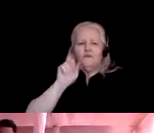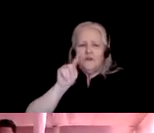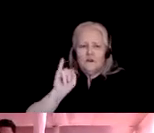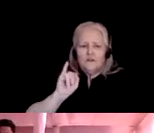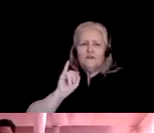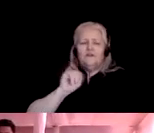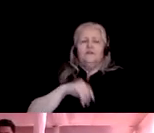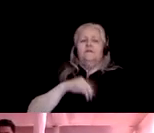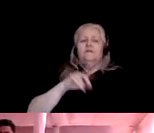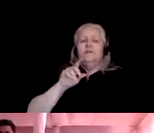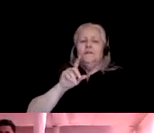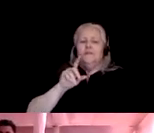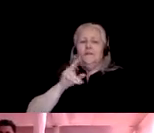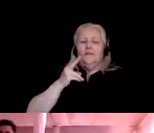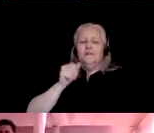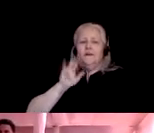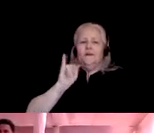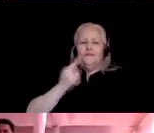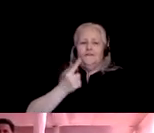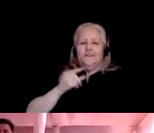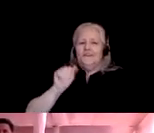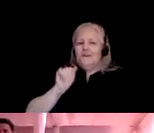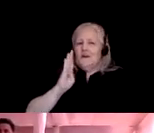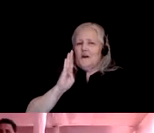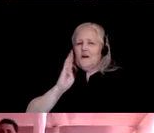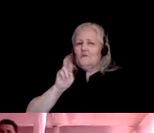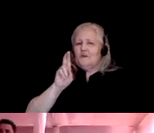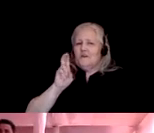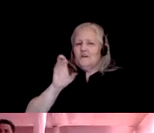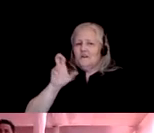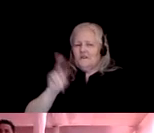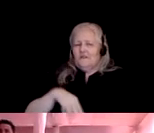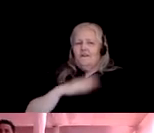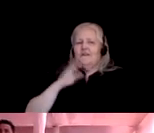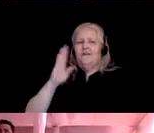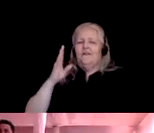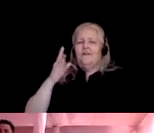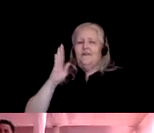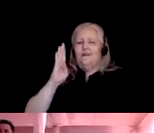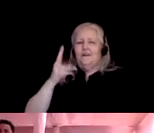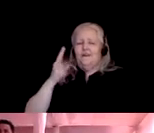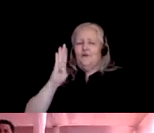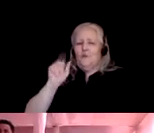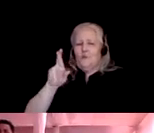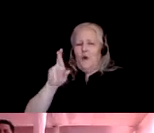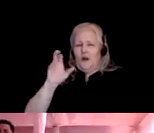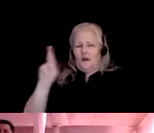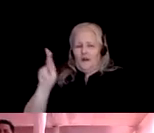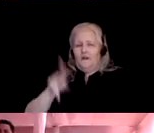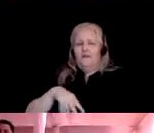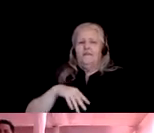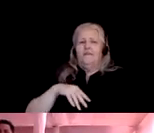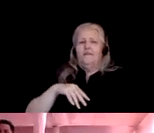Bukulia, Harsing Kro of Borkov, Khorsing Kro of Borkov, Pator Senar, Hemayakong of